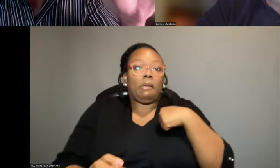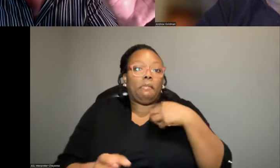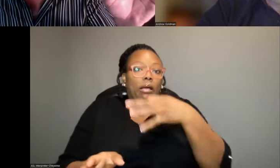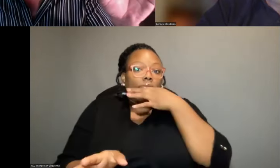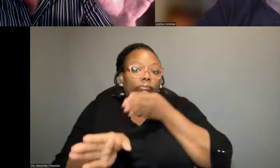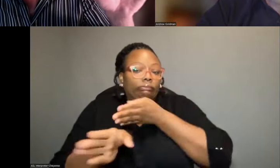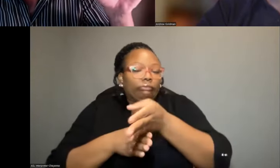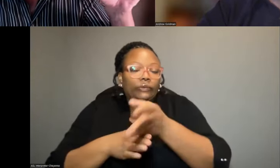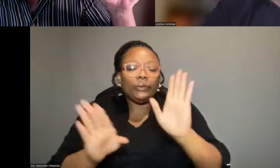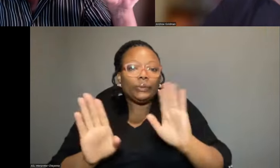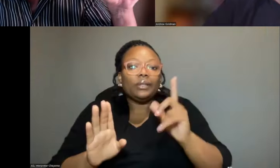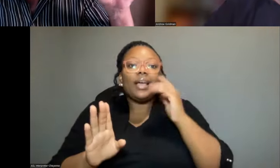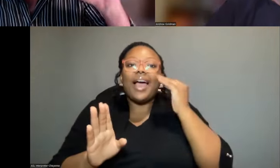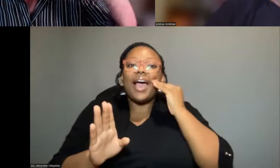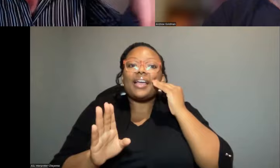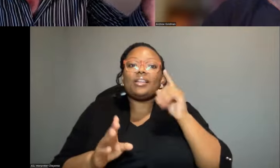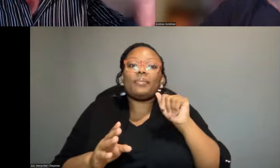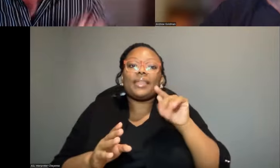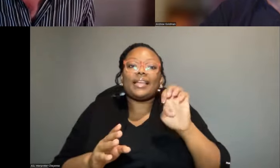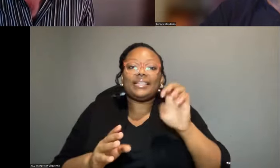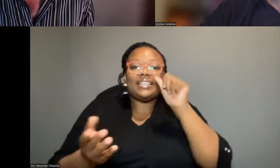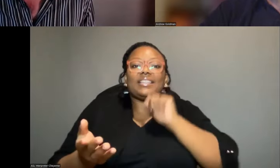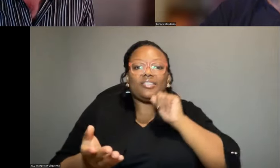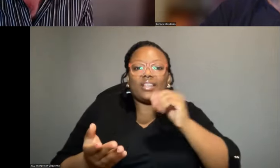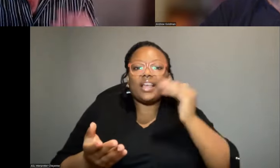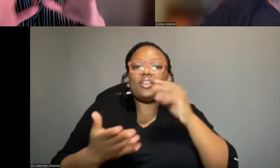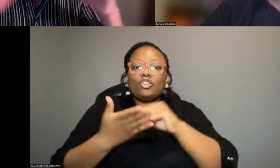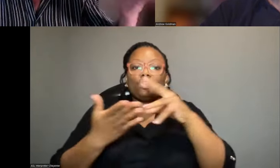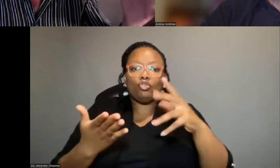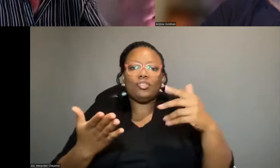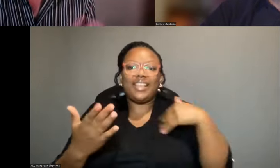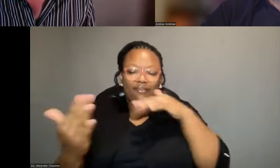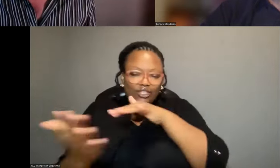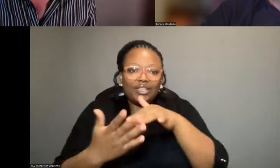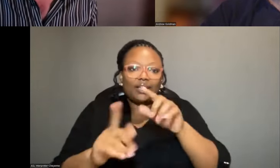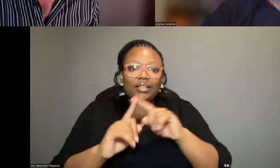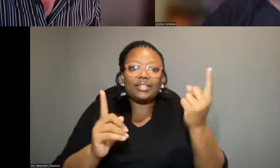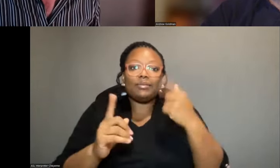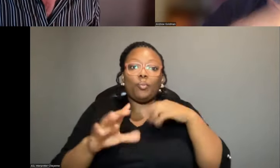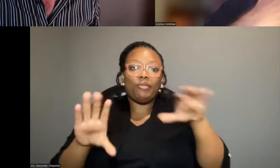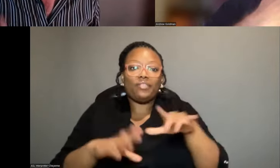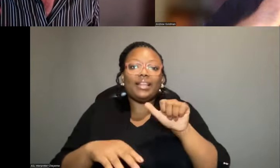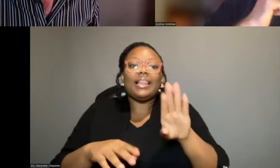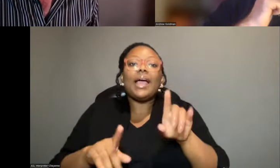I do know about lactase intolerance, and students of mine have studied that. It's something that we've done in our lab.